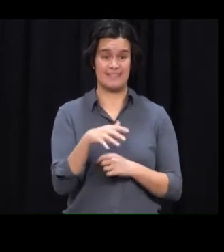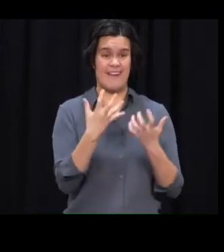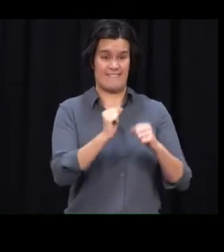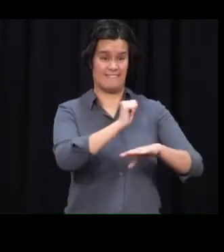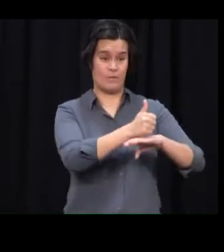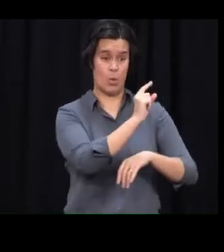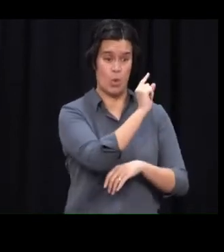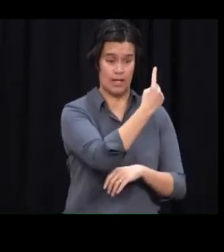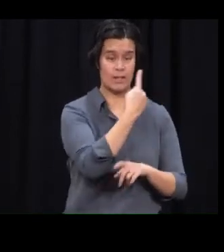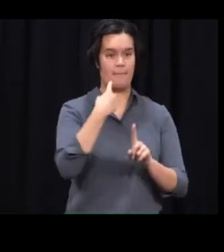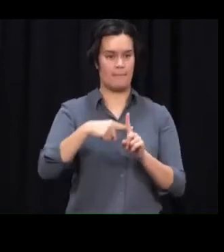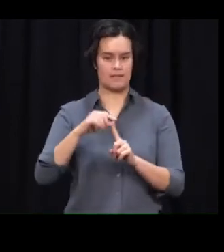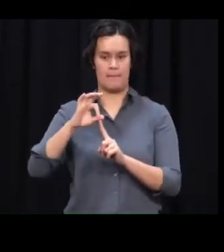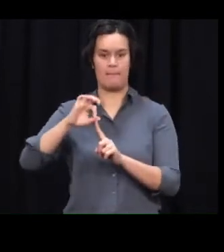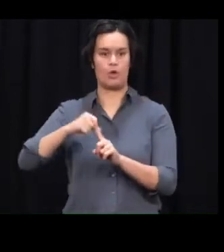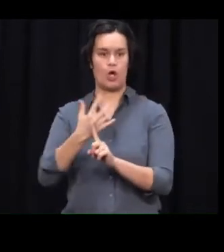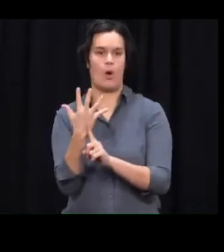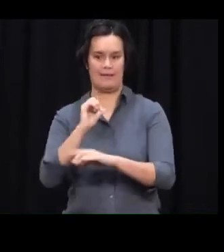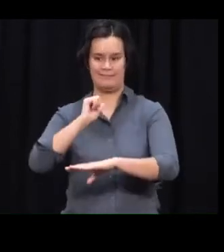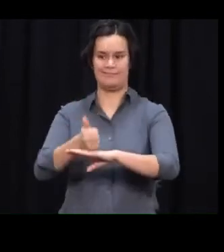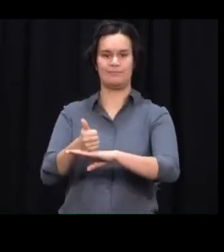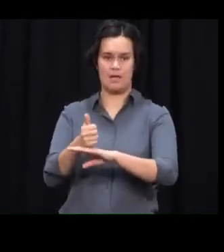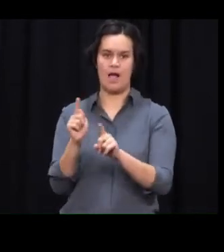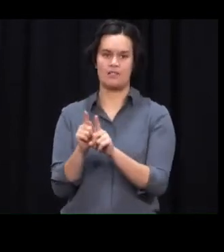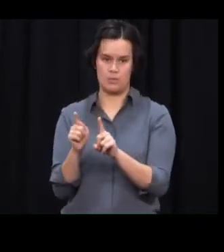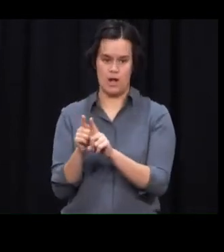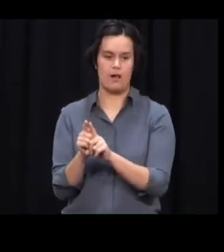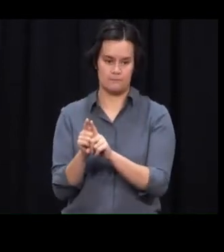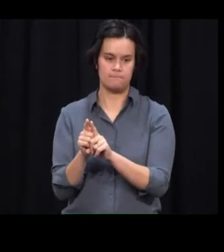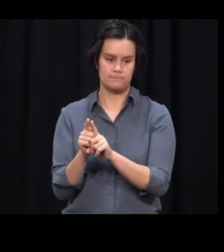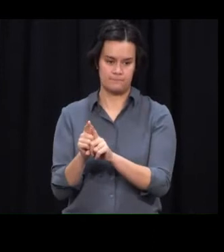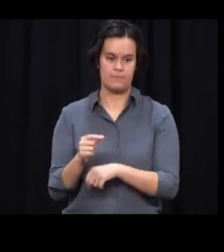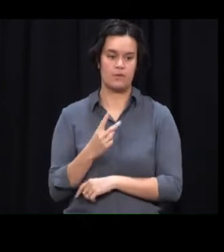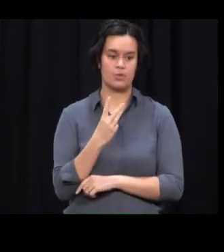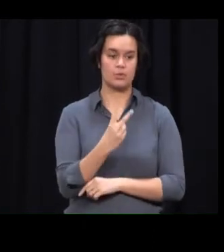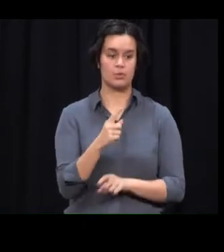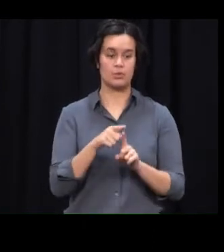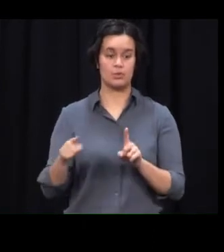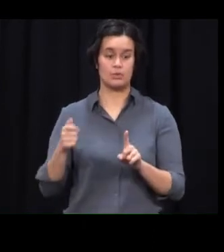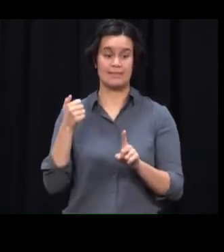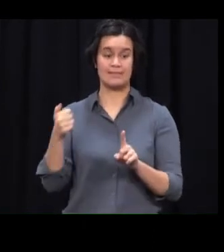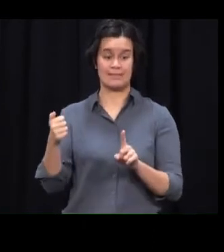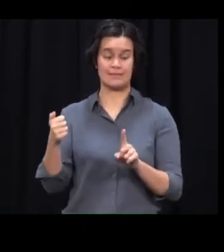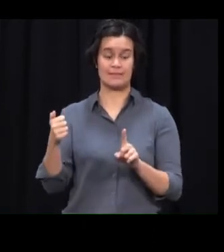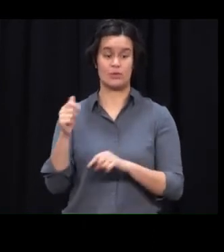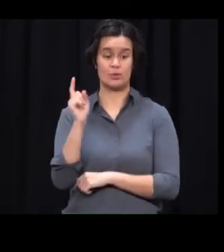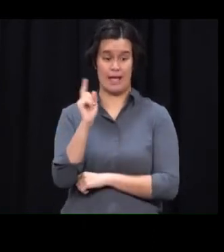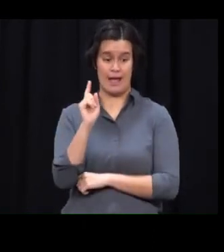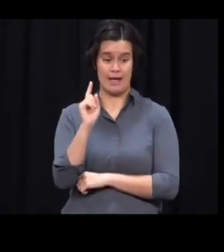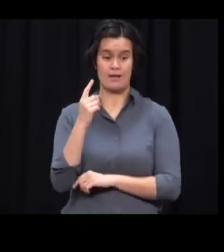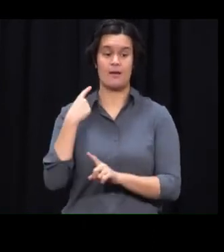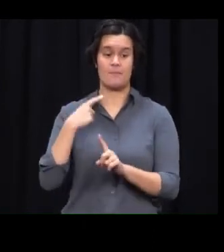open from 2 to 6pm today and 8.30 to 5pm tomorrow. There's also continuing